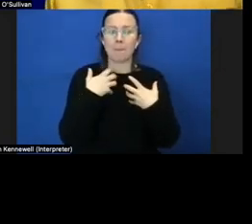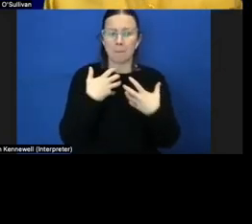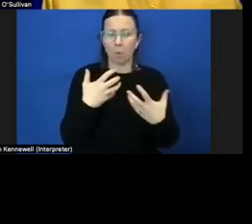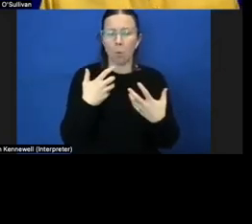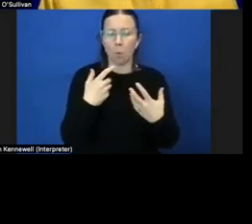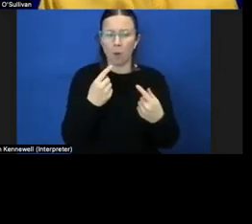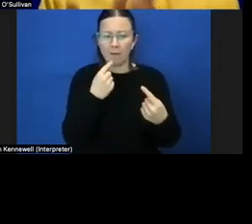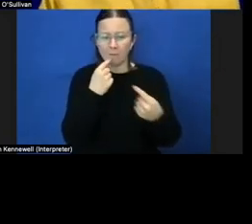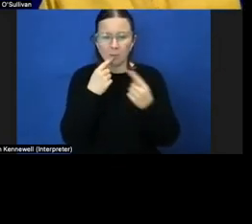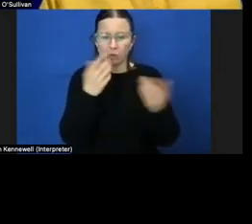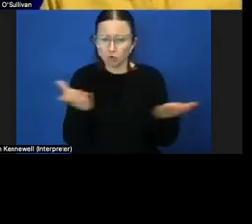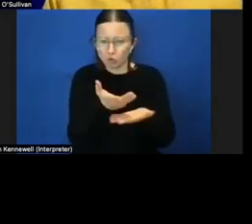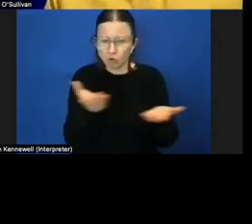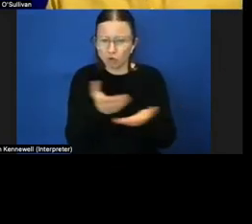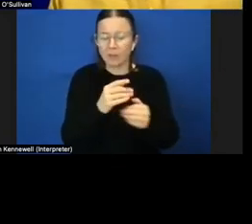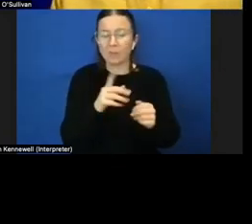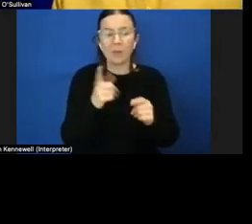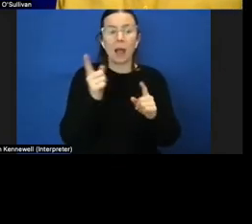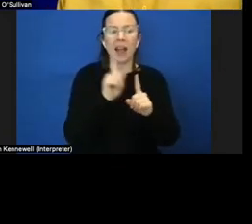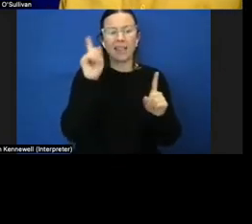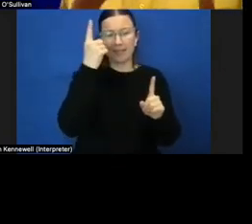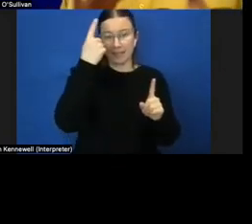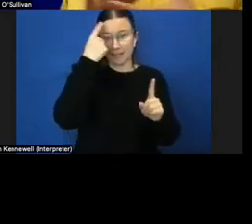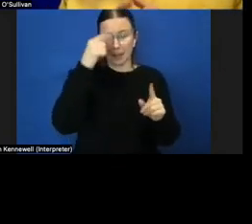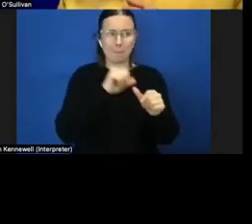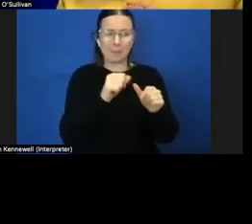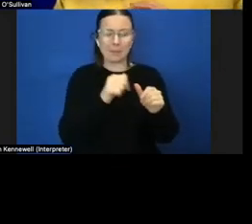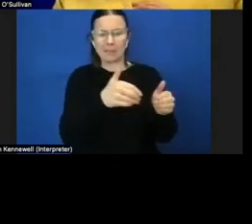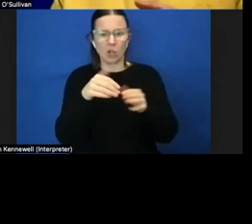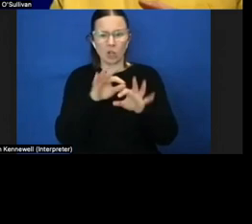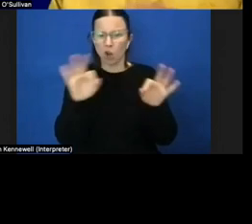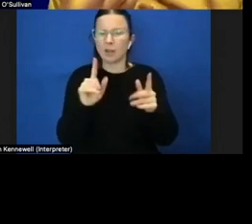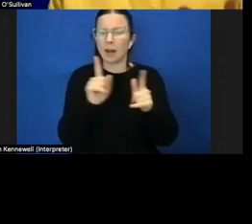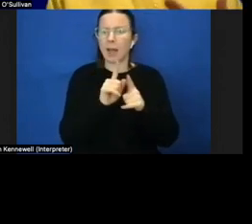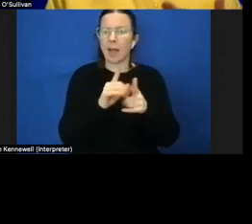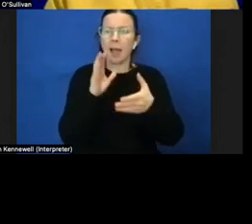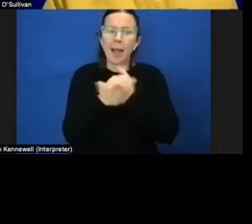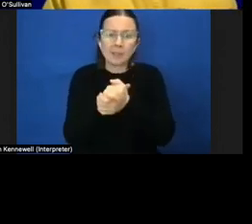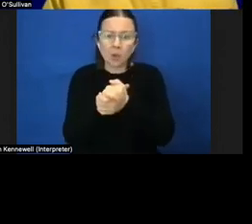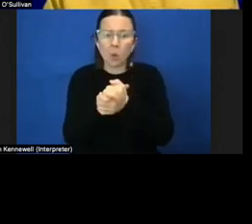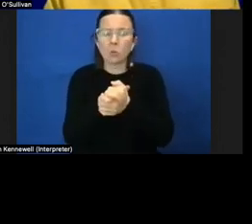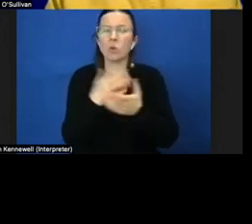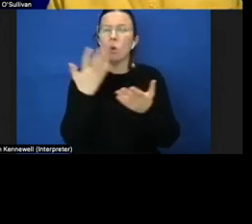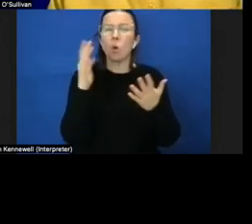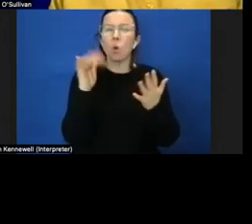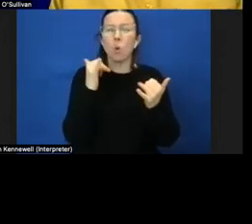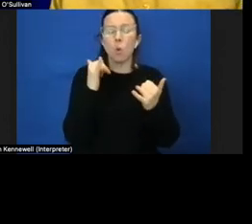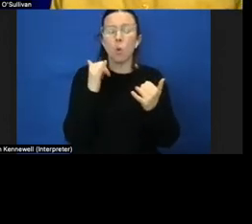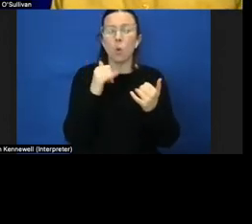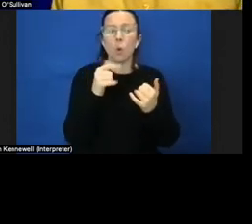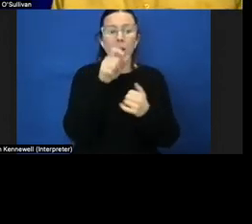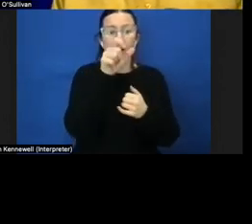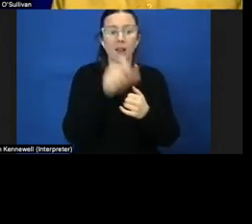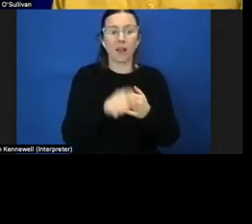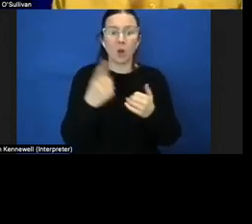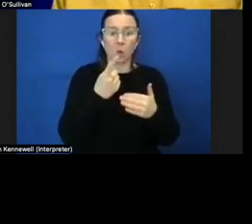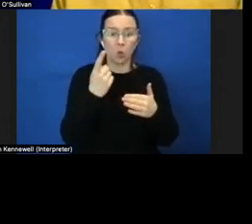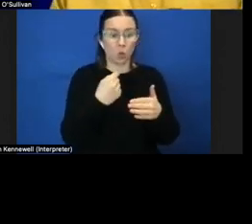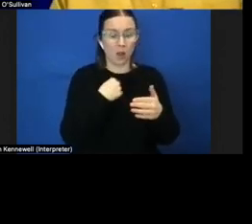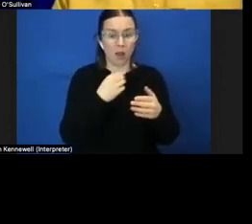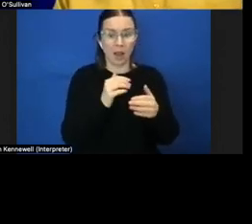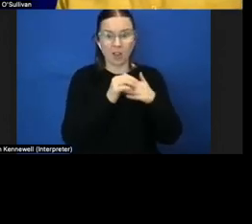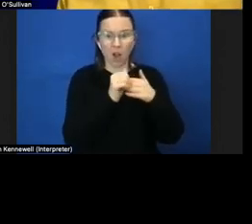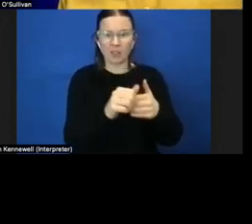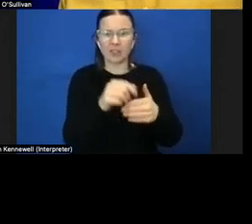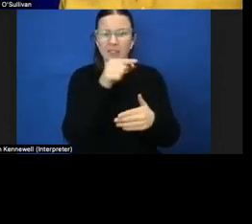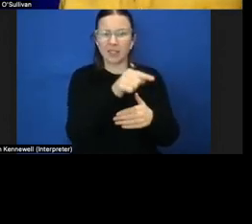um things that i would think to move away from would be um hand holding or anything where the person who is being guided is um not